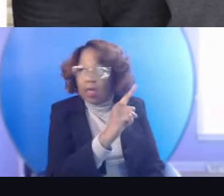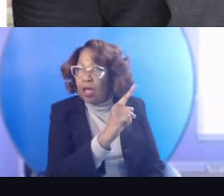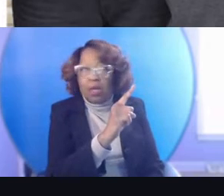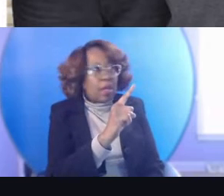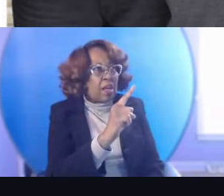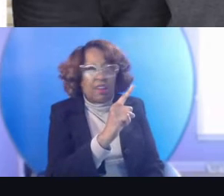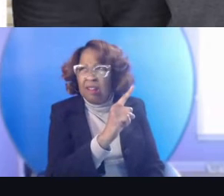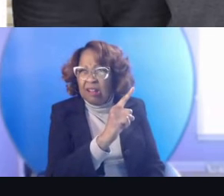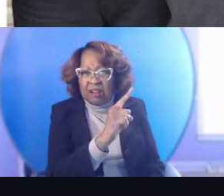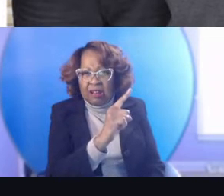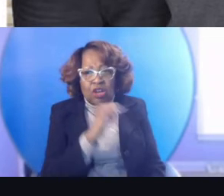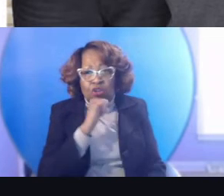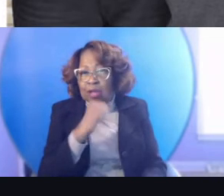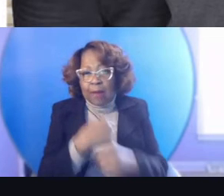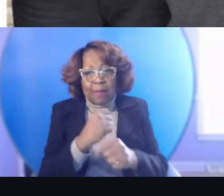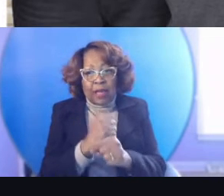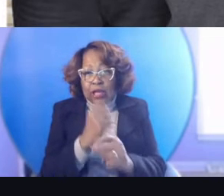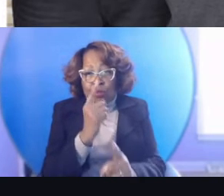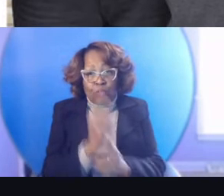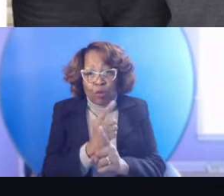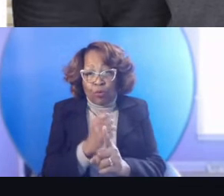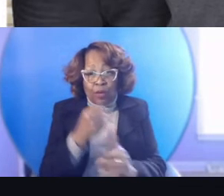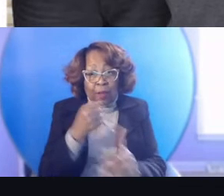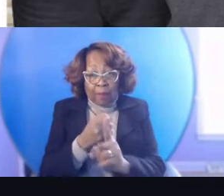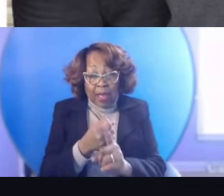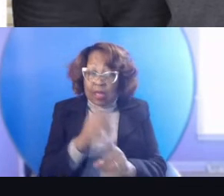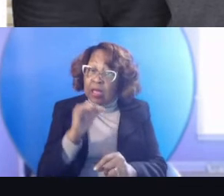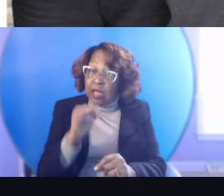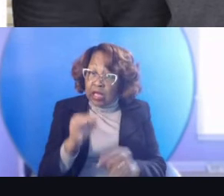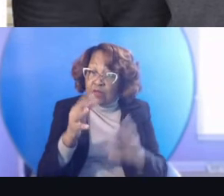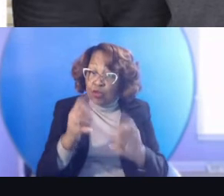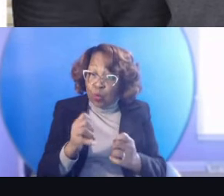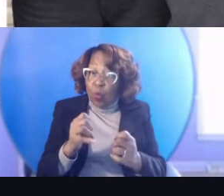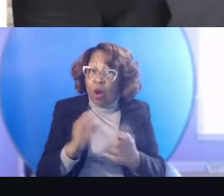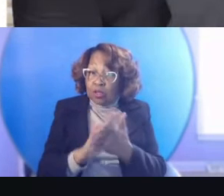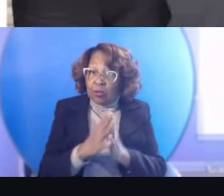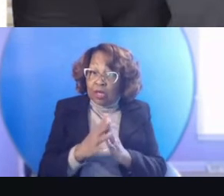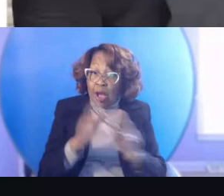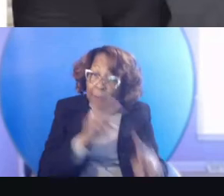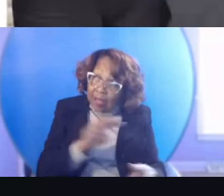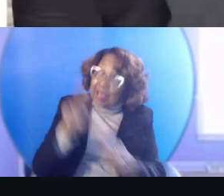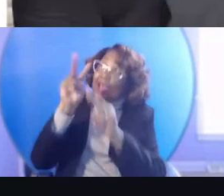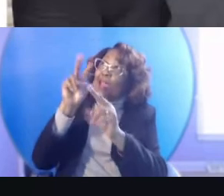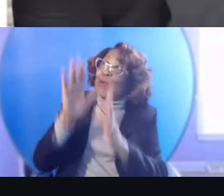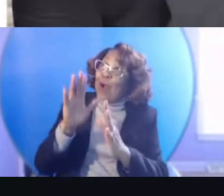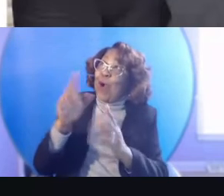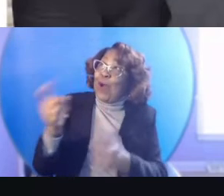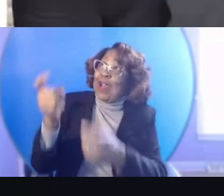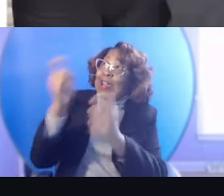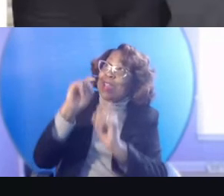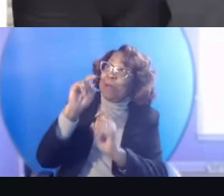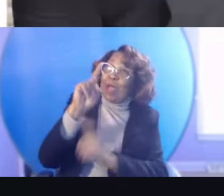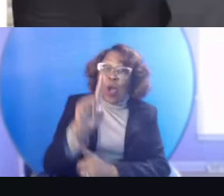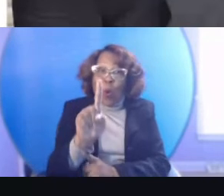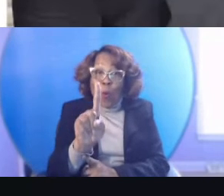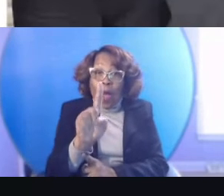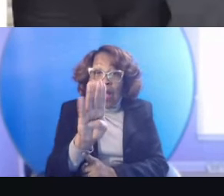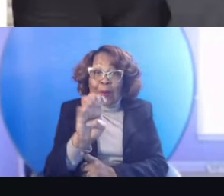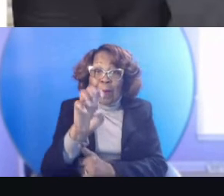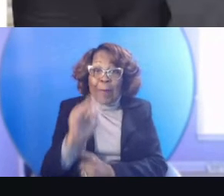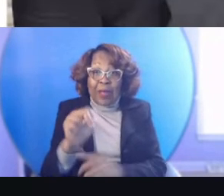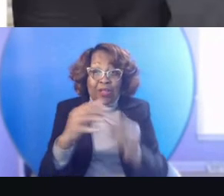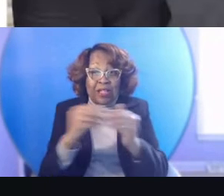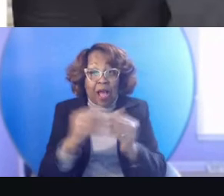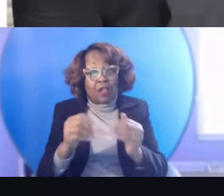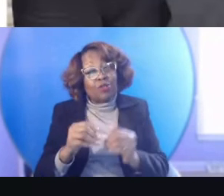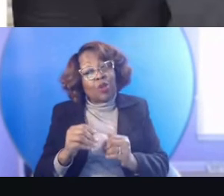Uh, now someone, however, wanted to be a hero and gift us with a billion dollars. I could make some concessions with that. Um,